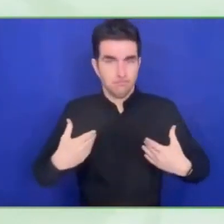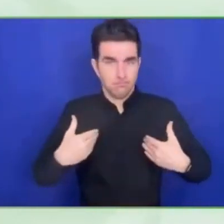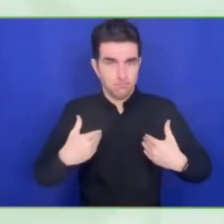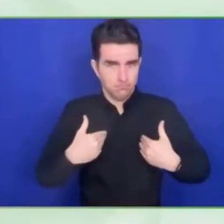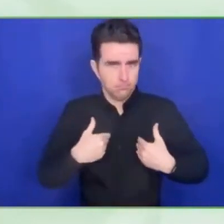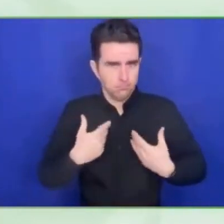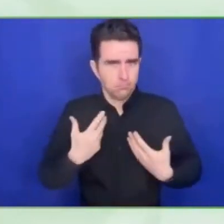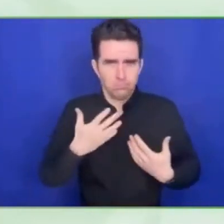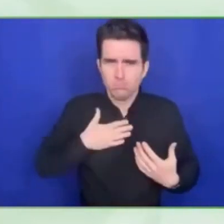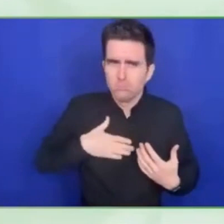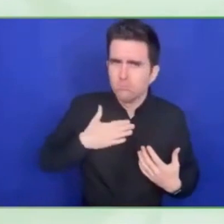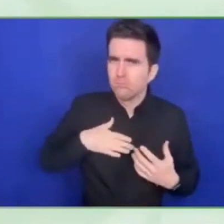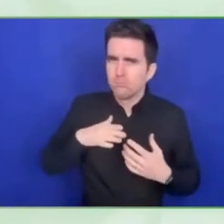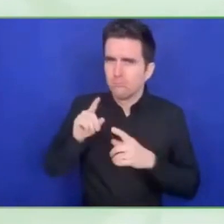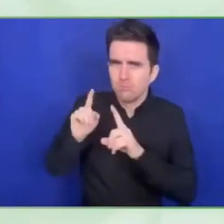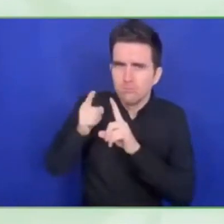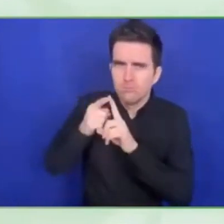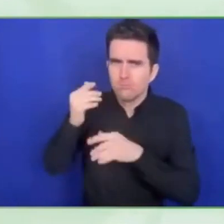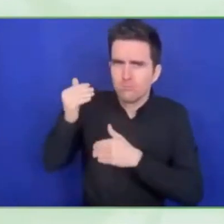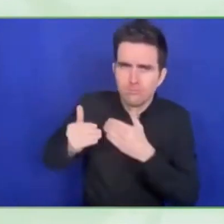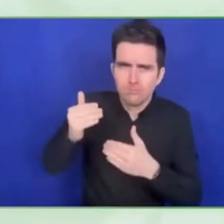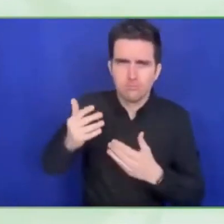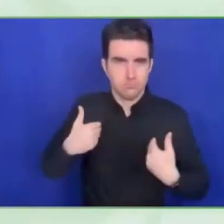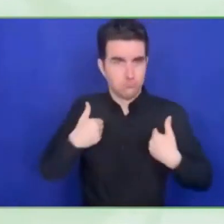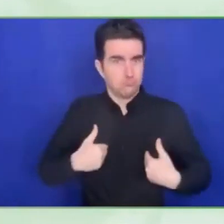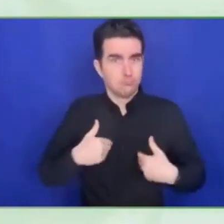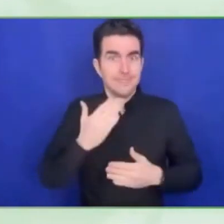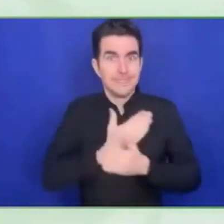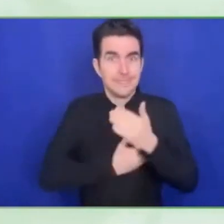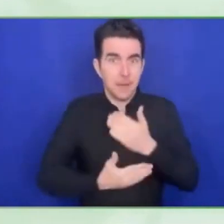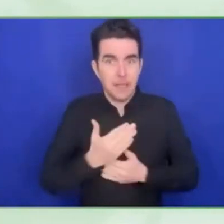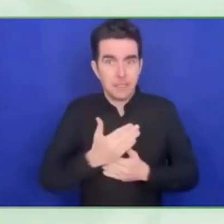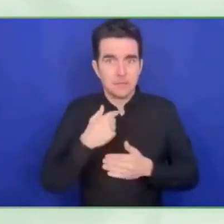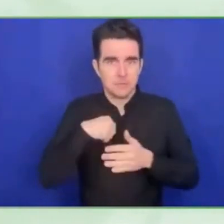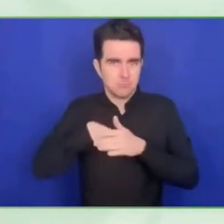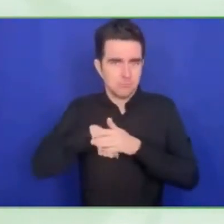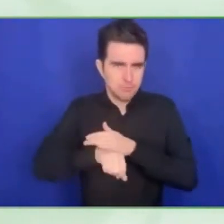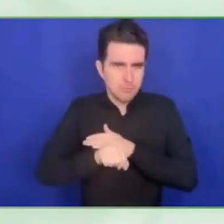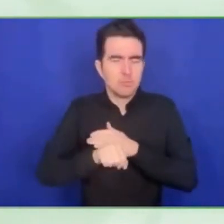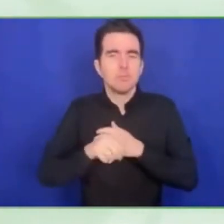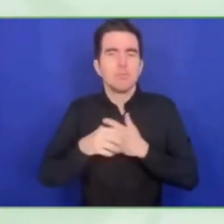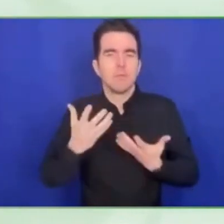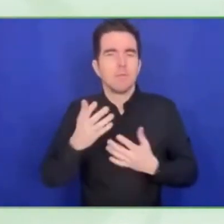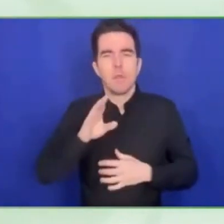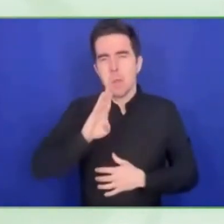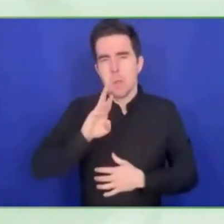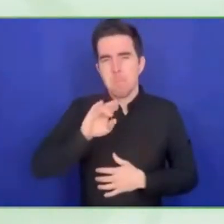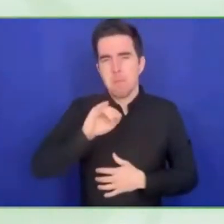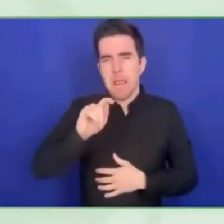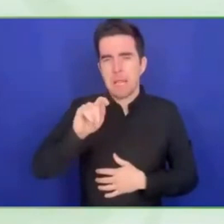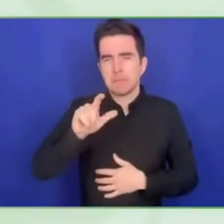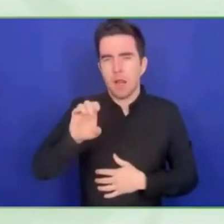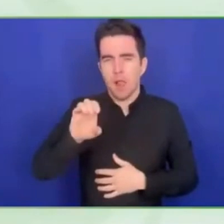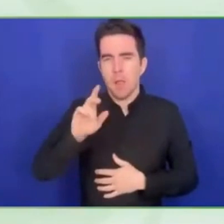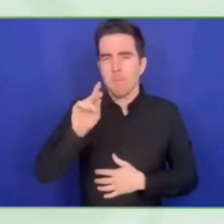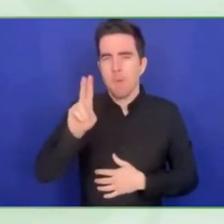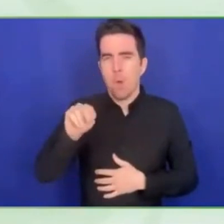and the many barriers we now have to remove for today and into the future.